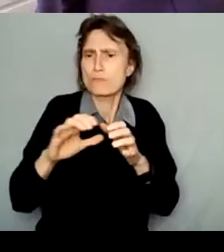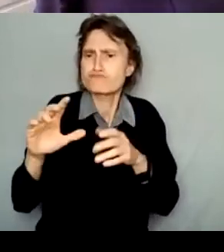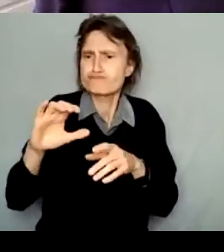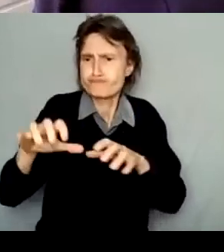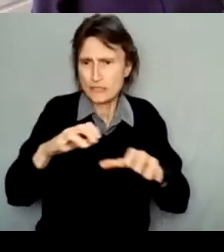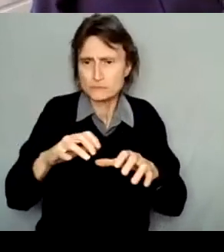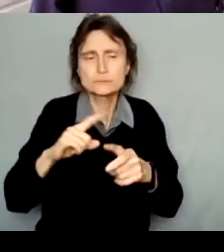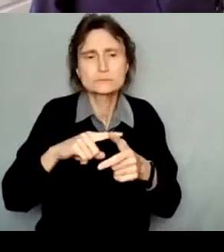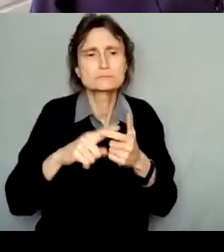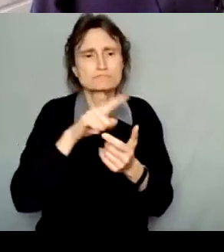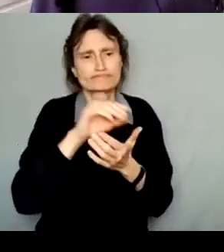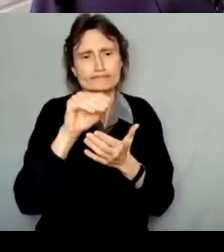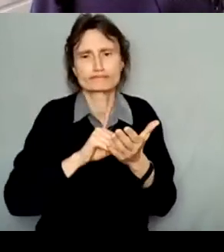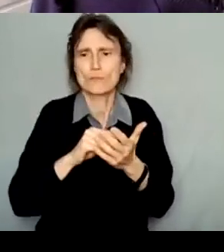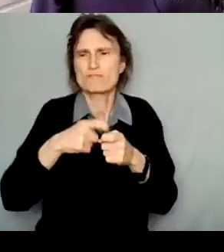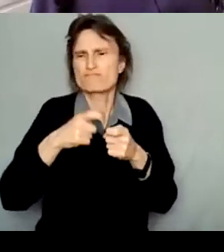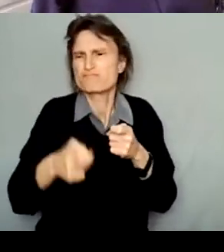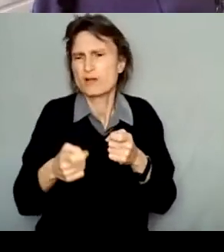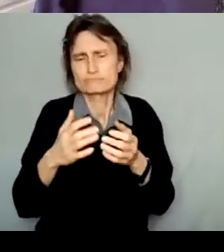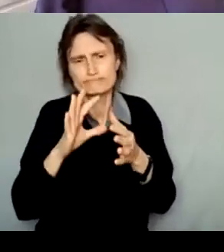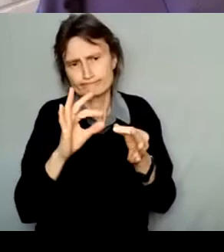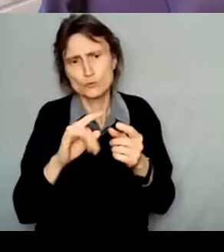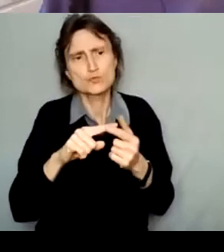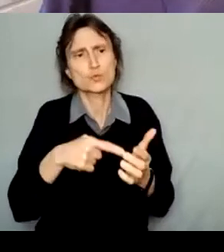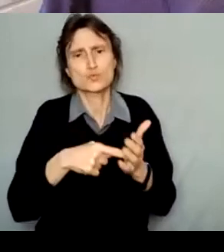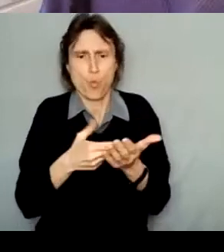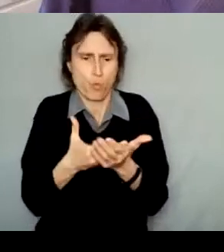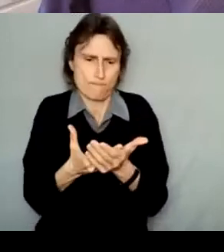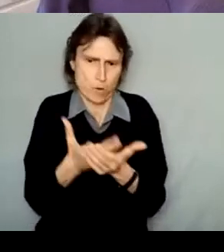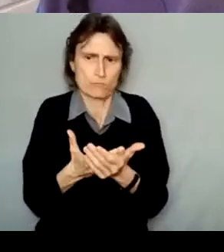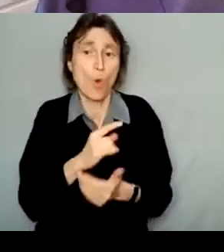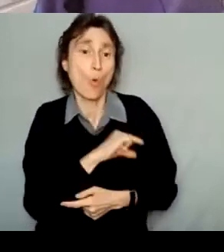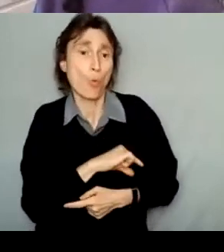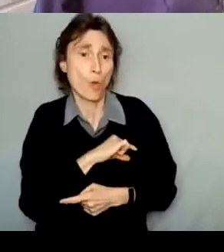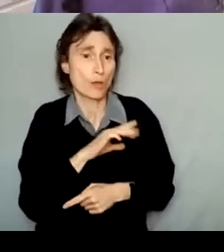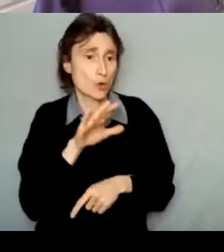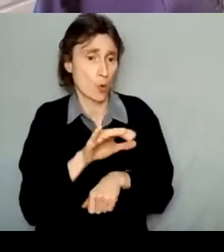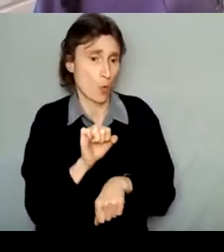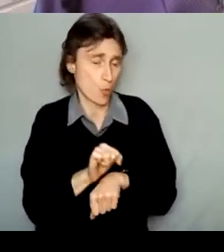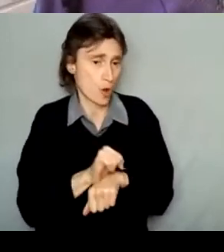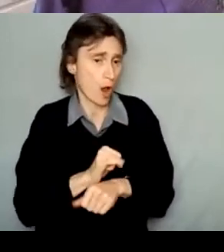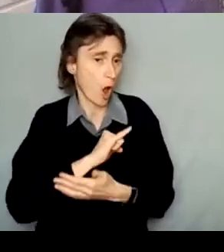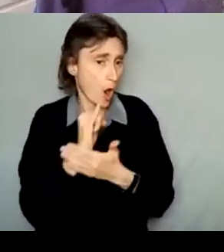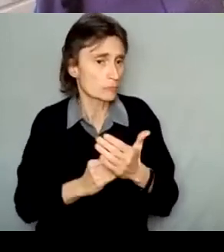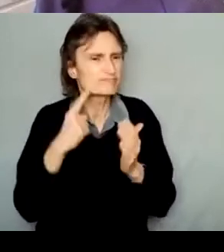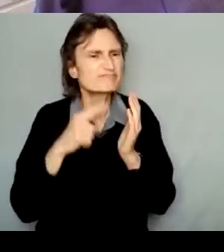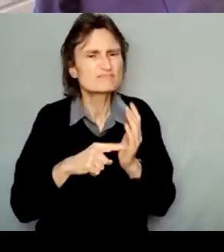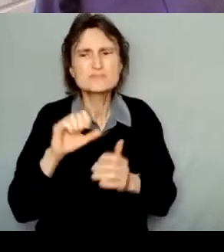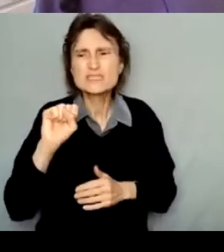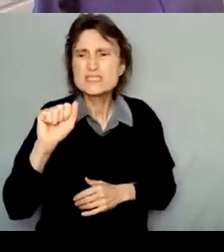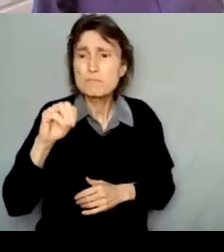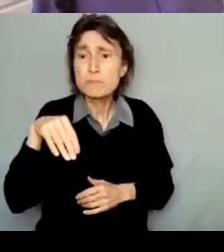You might consider including things that demonstrate the quality of your artistic work, such as samples of work,